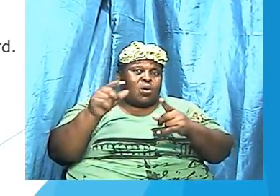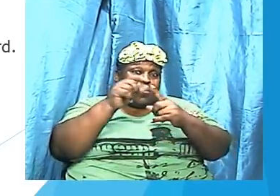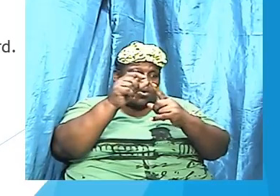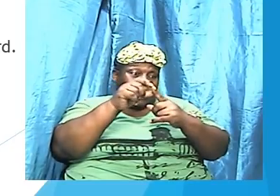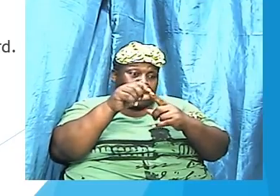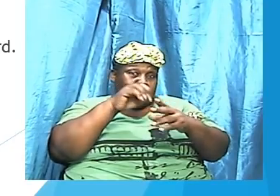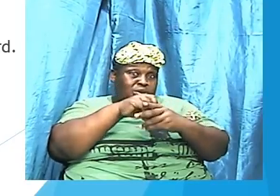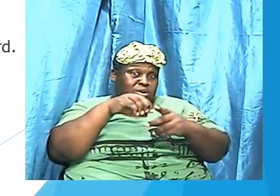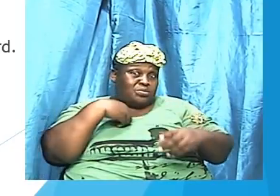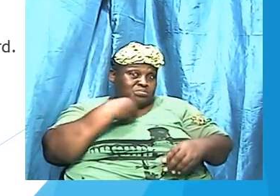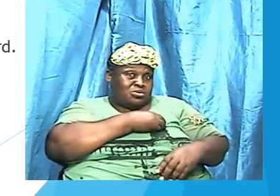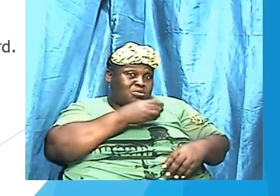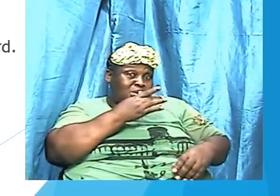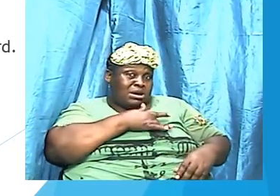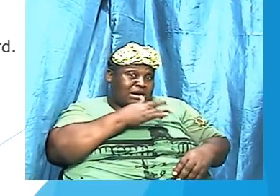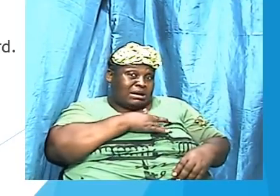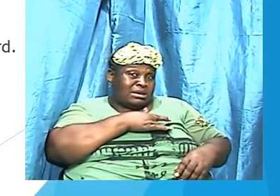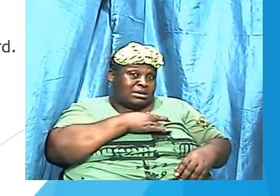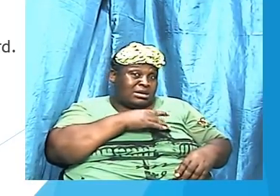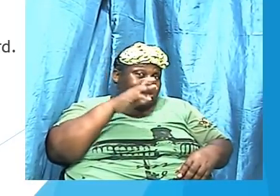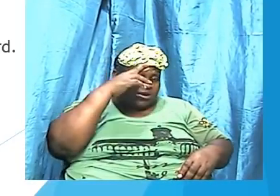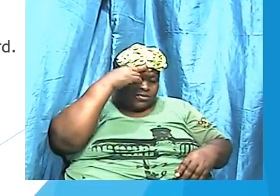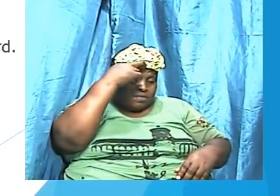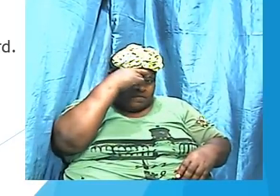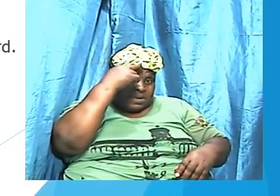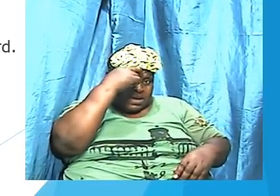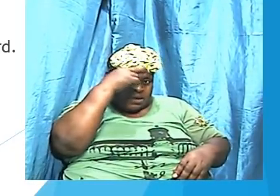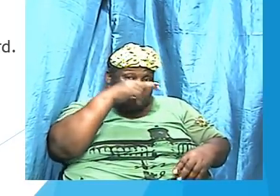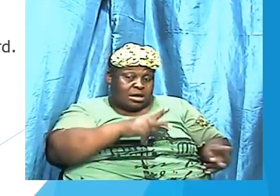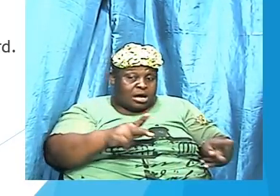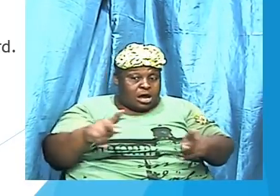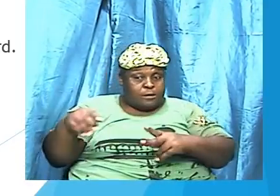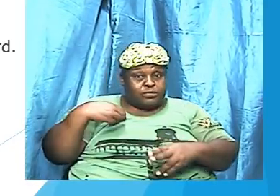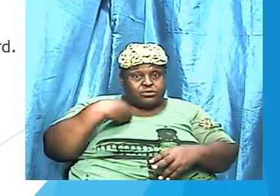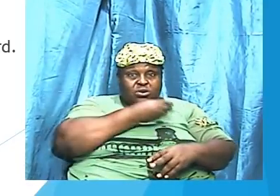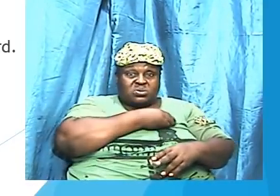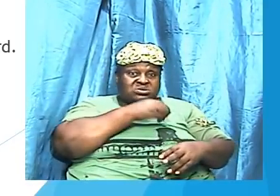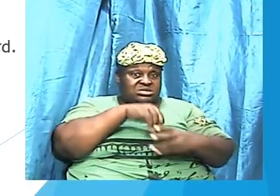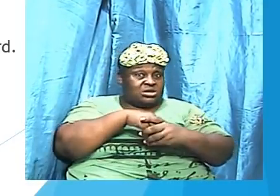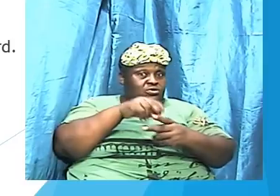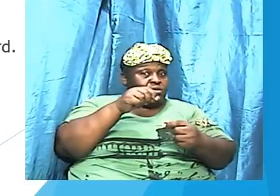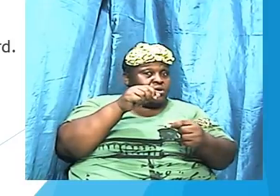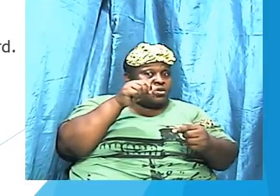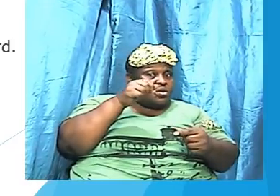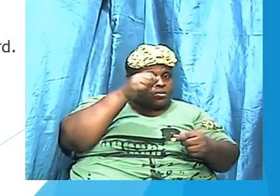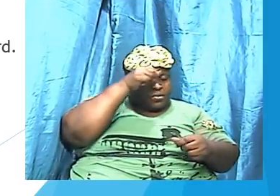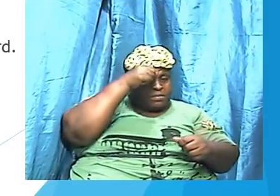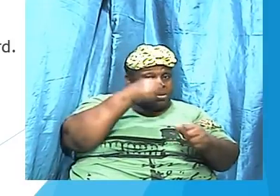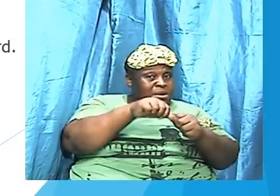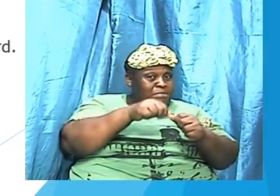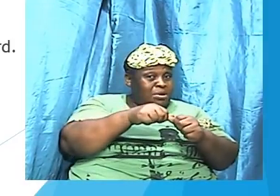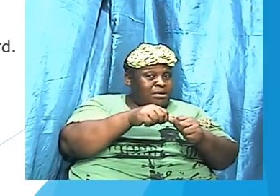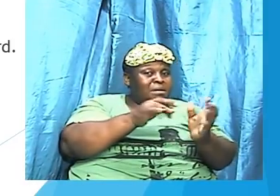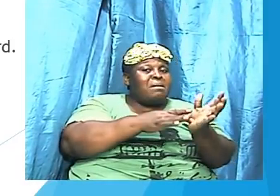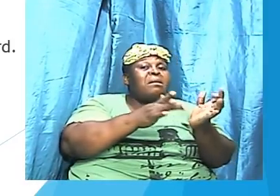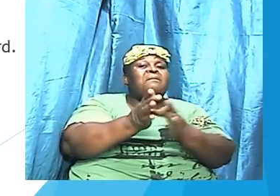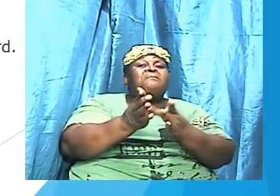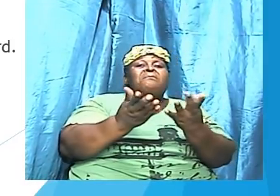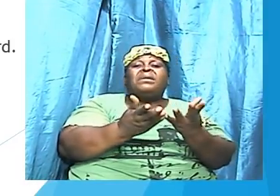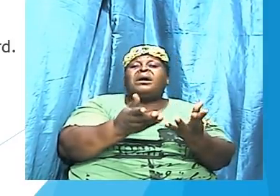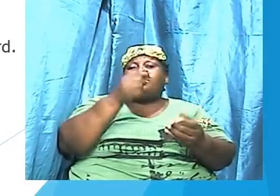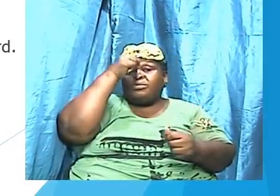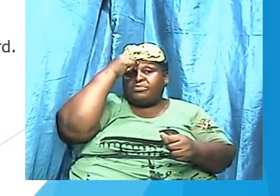us of a scripture or put us in remembrance of a particular Bible promise. When this happens,